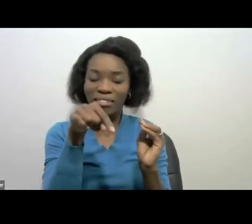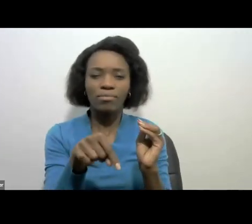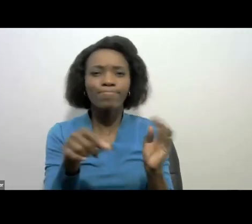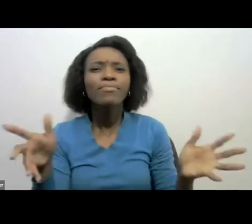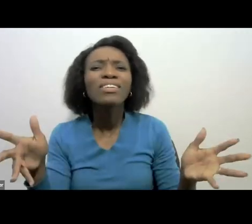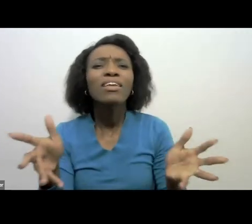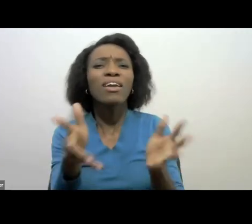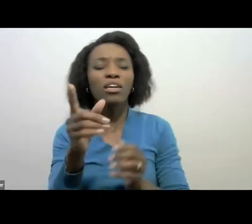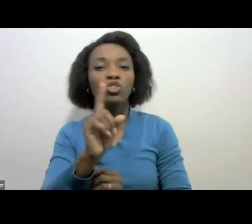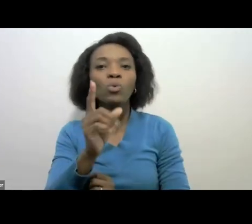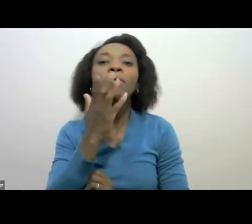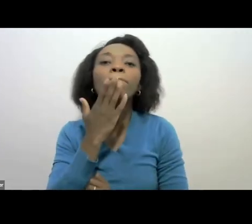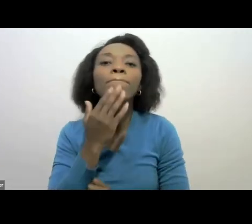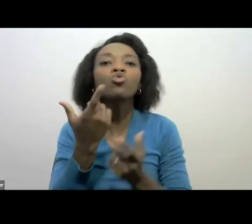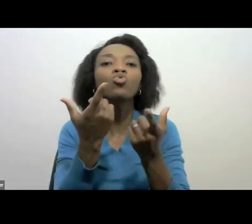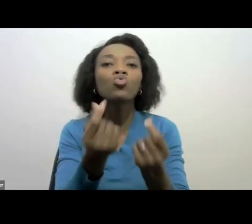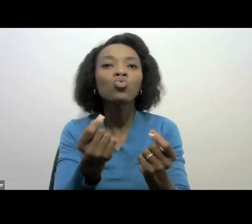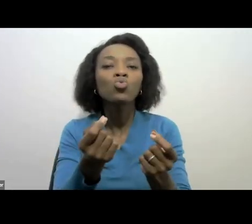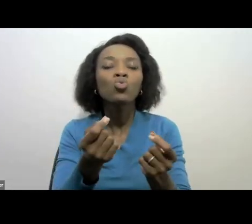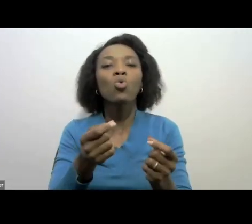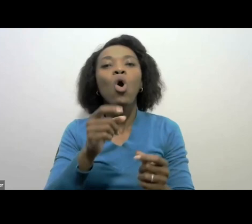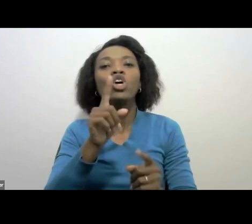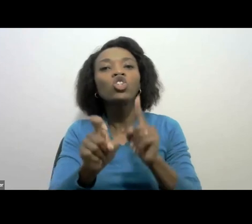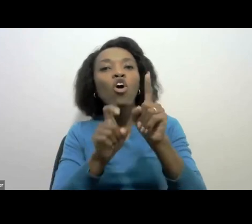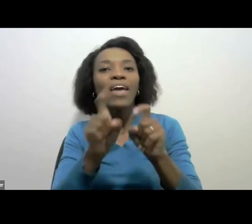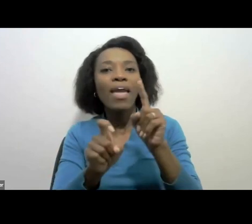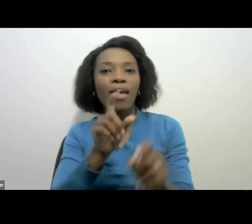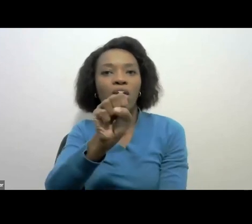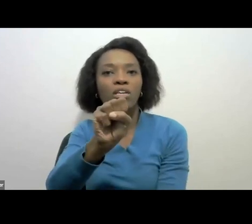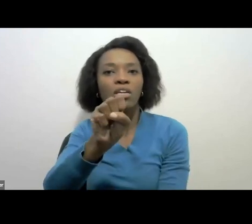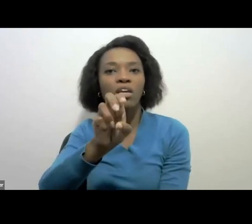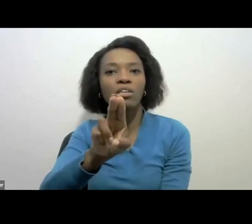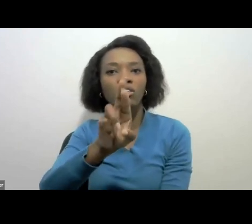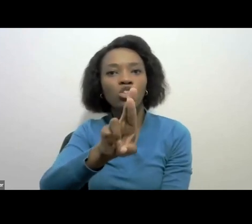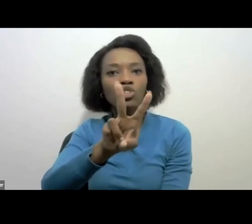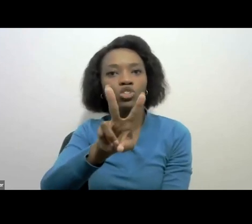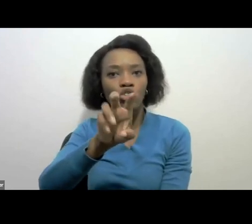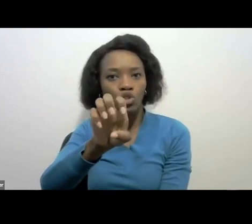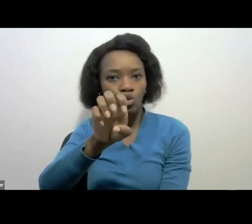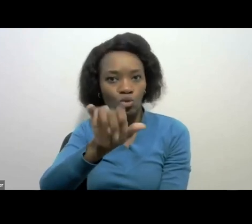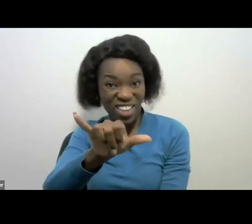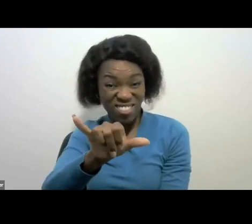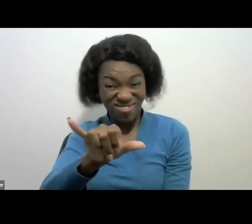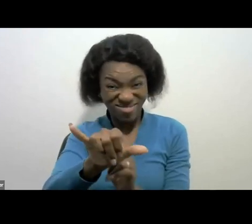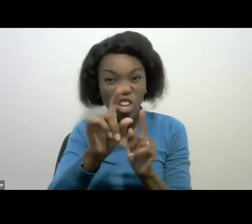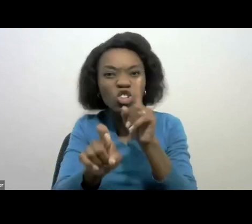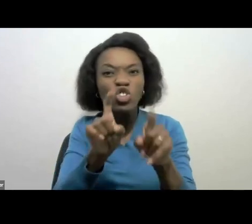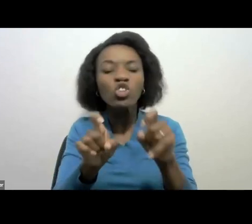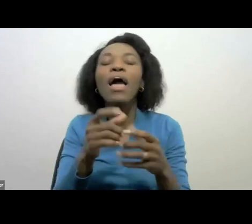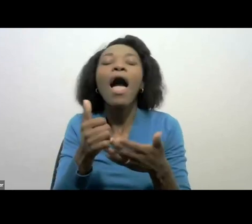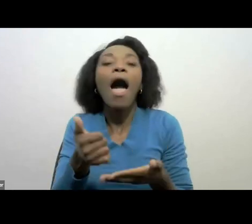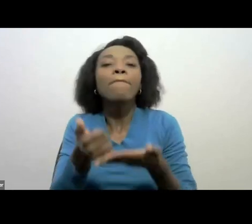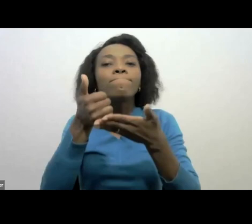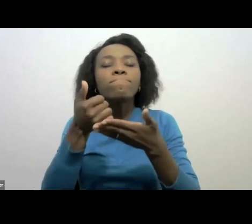our survey that will appear at the end. That survey help us to improve on